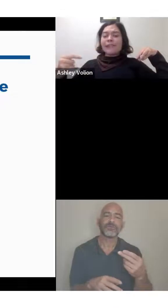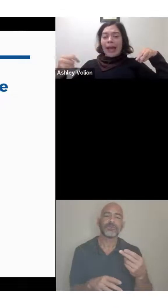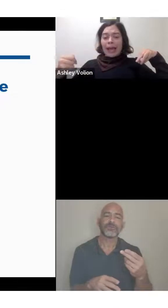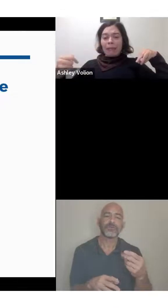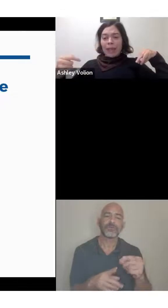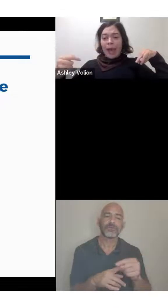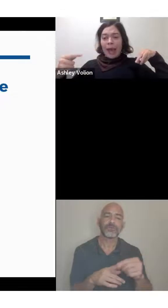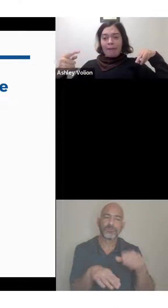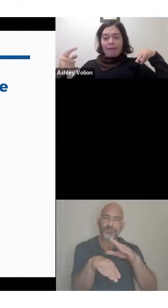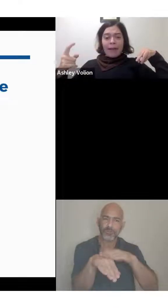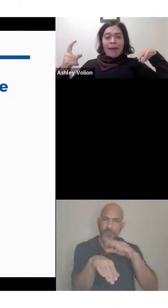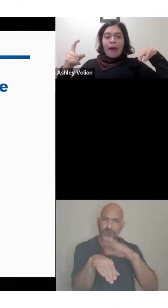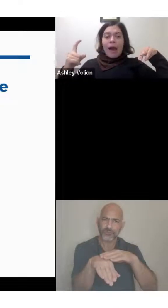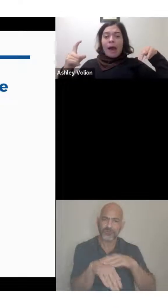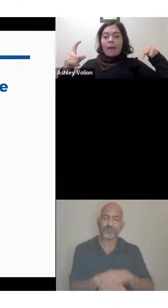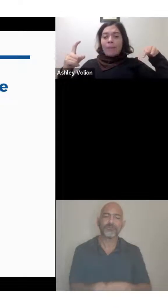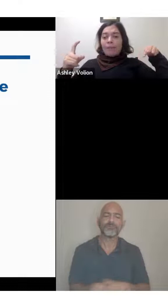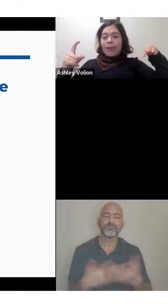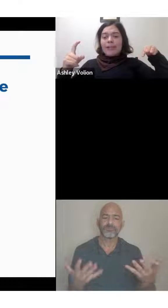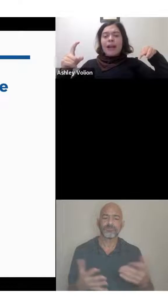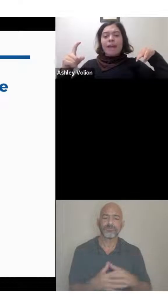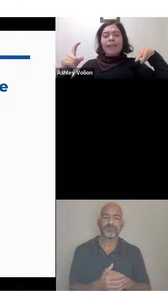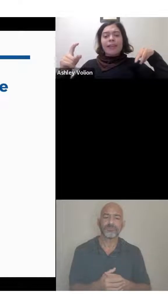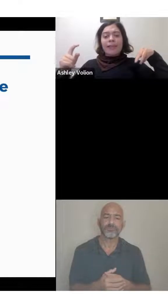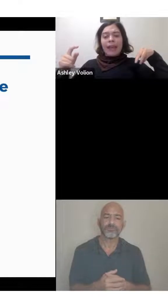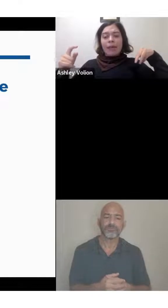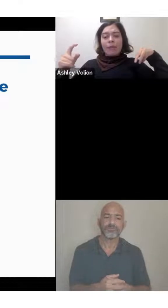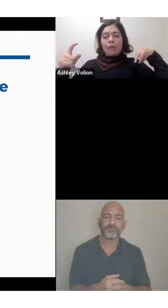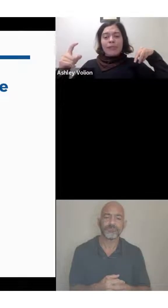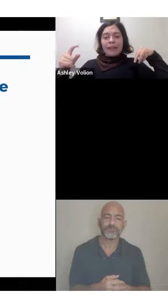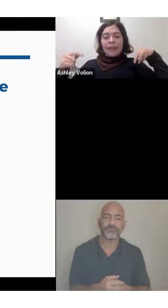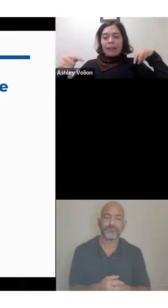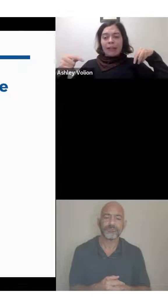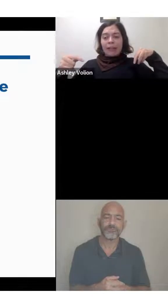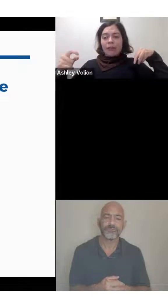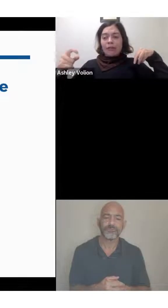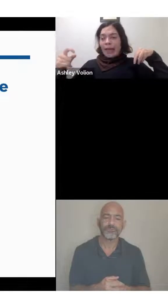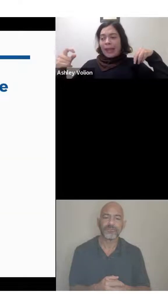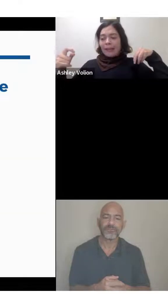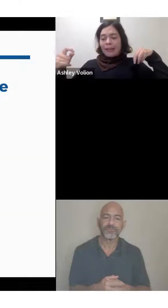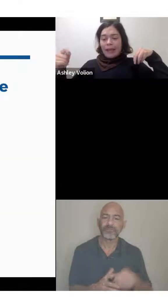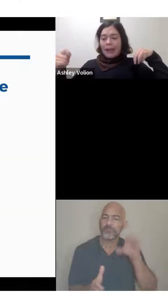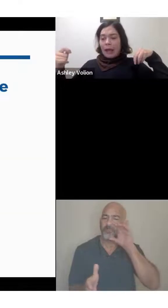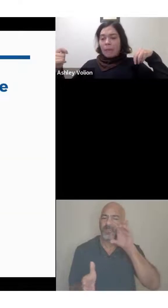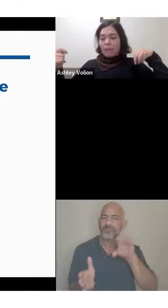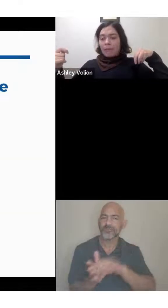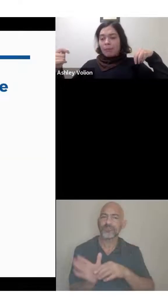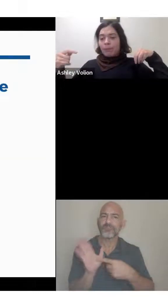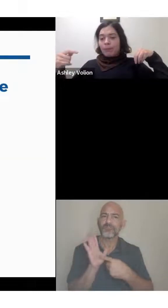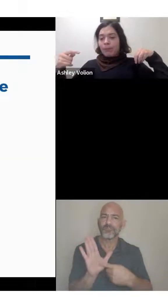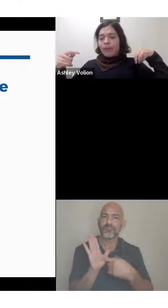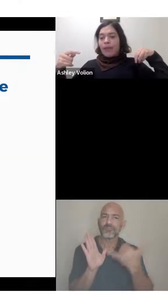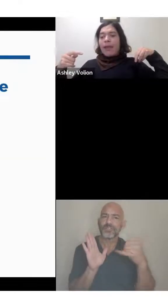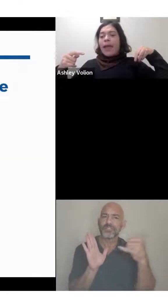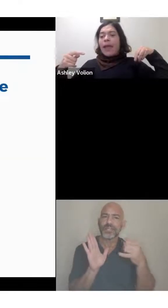on this slide, we have a traffic light with the yellow light lit up.